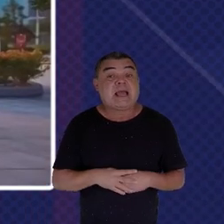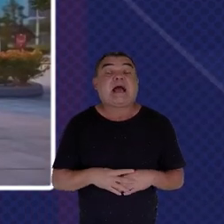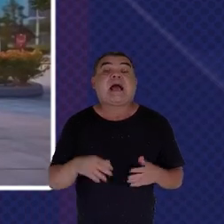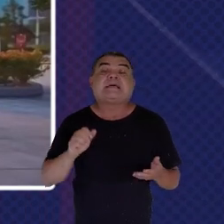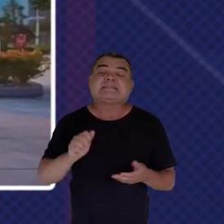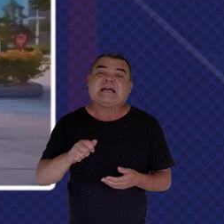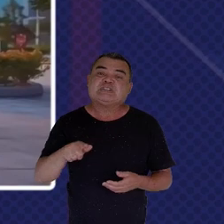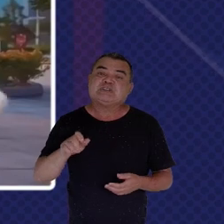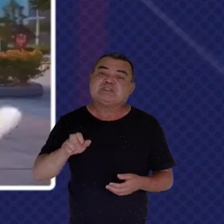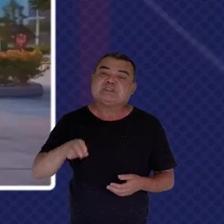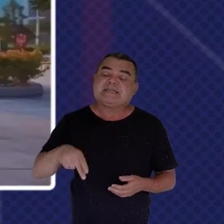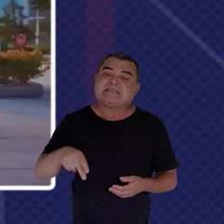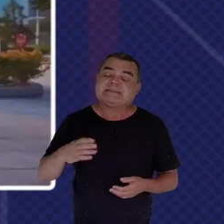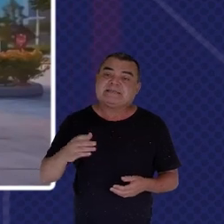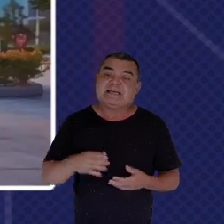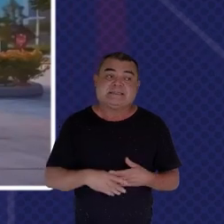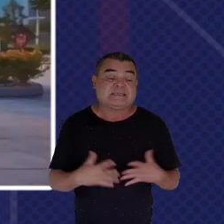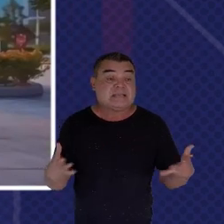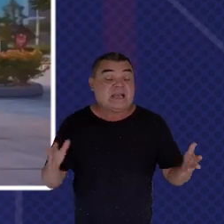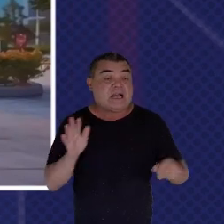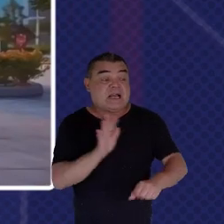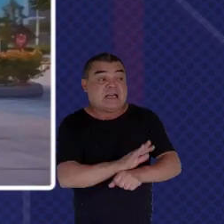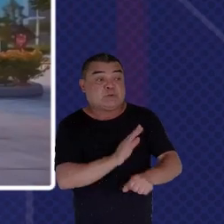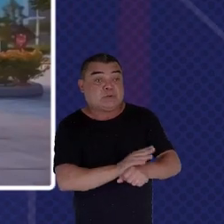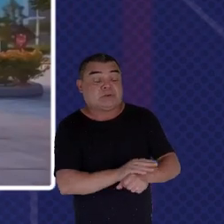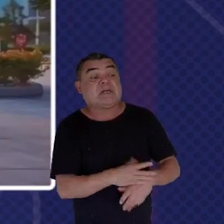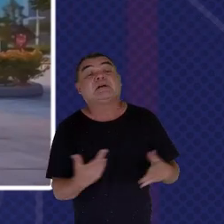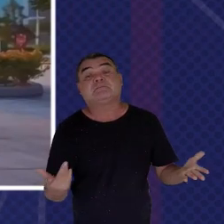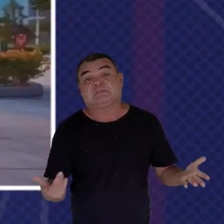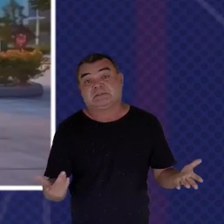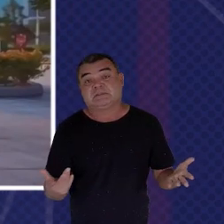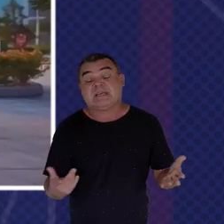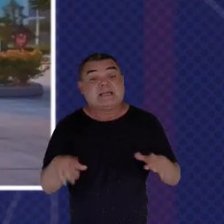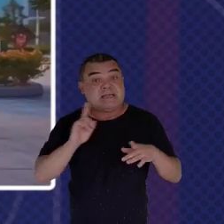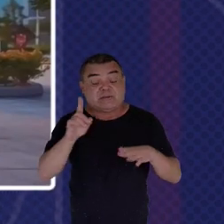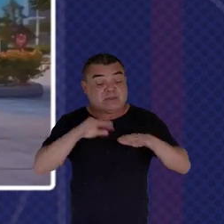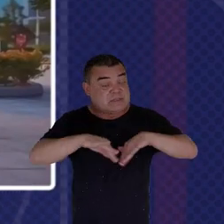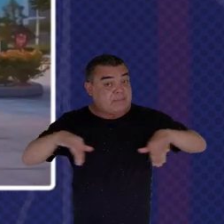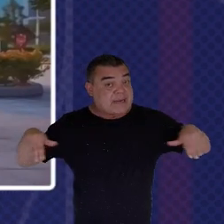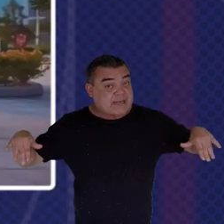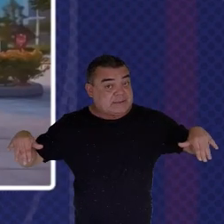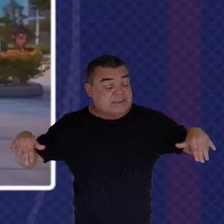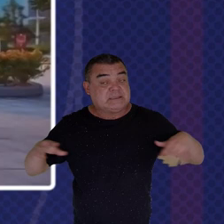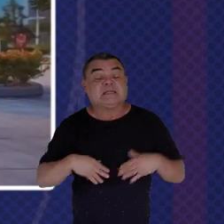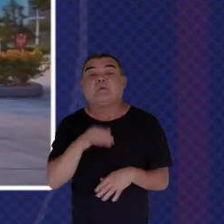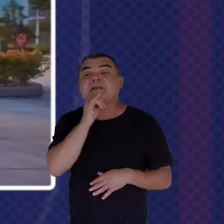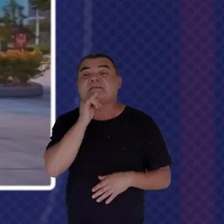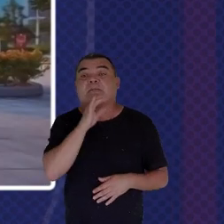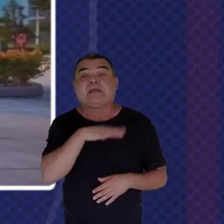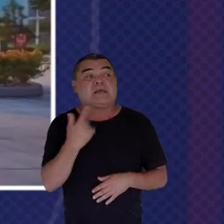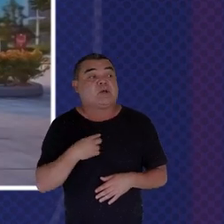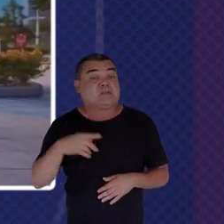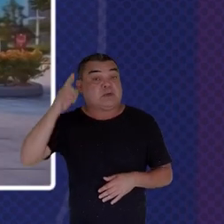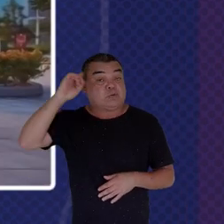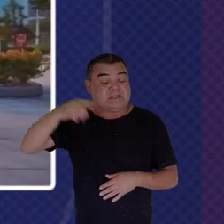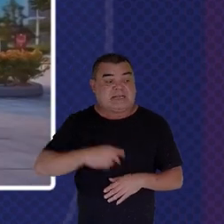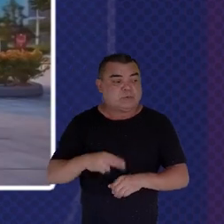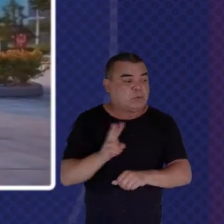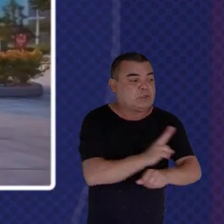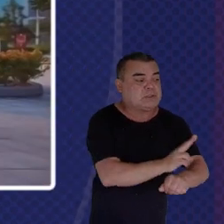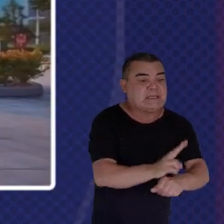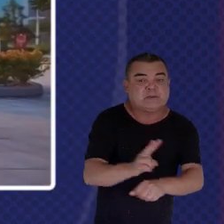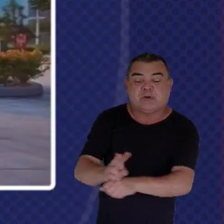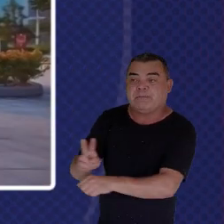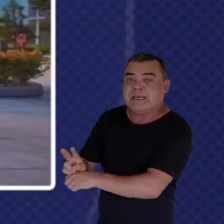functions We don't separate them So as an example Our monetary authority Both regulates financial services And it also